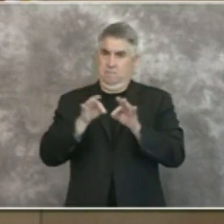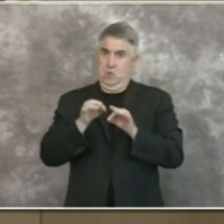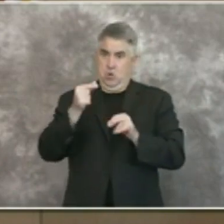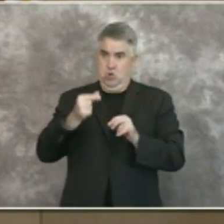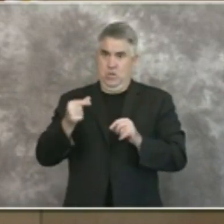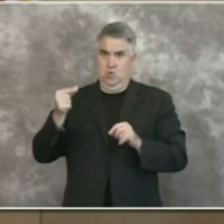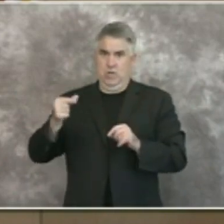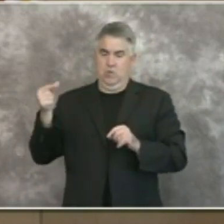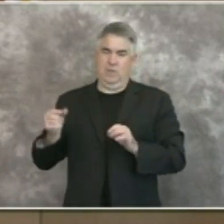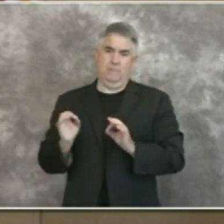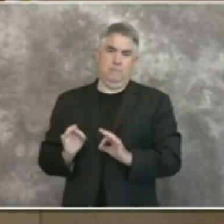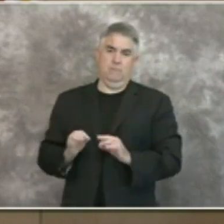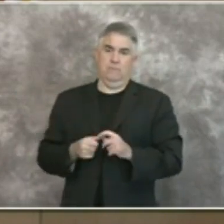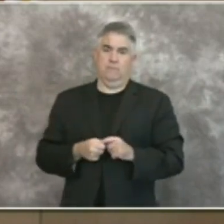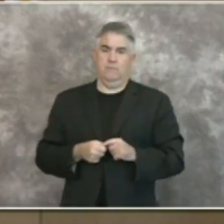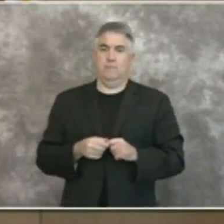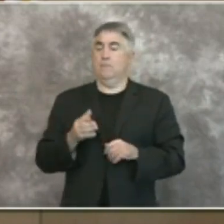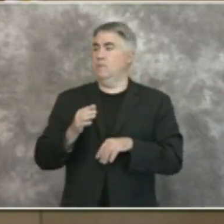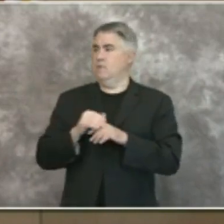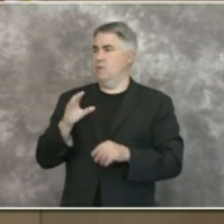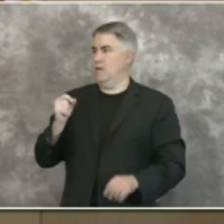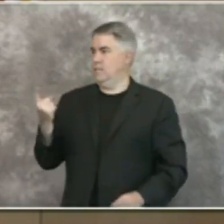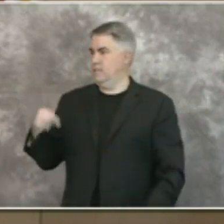uh chairman cox thank you